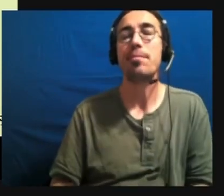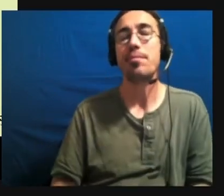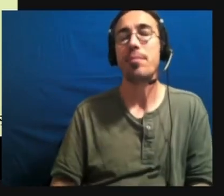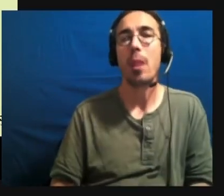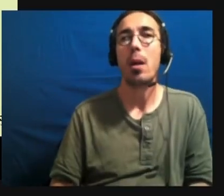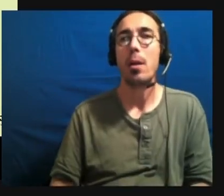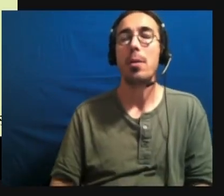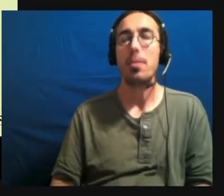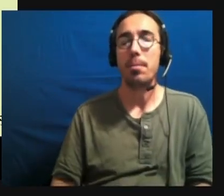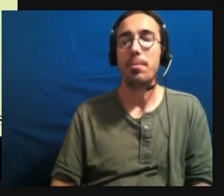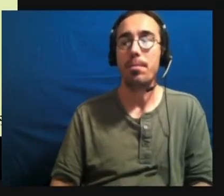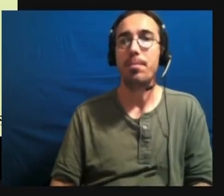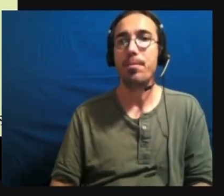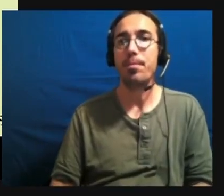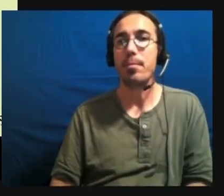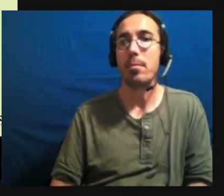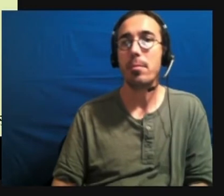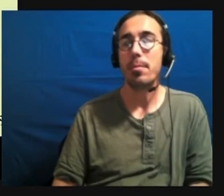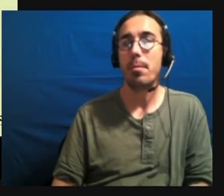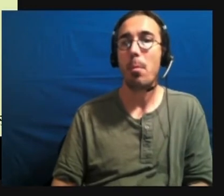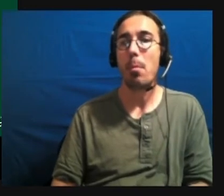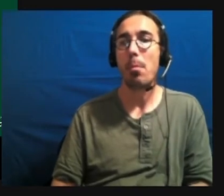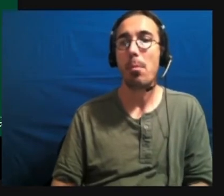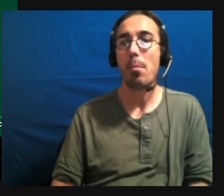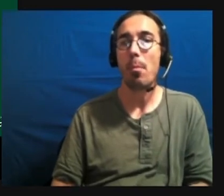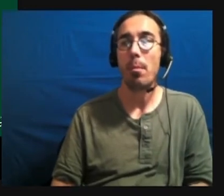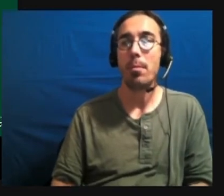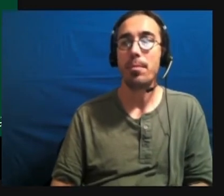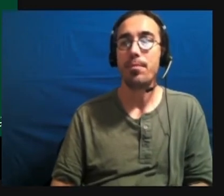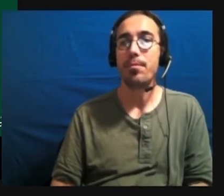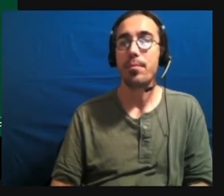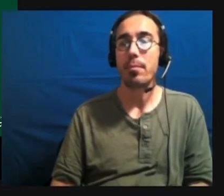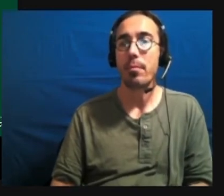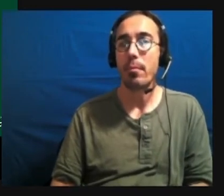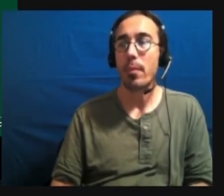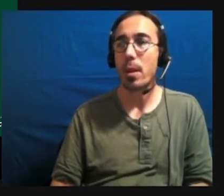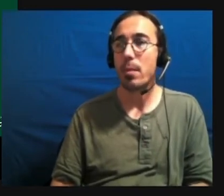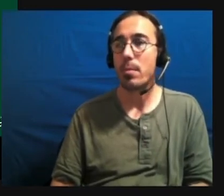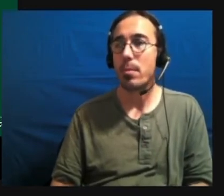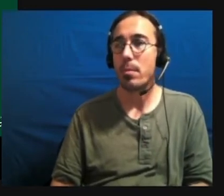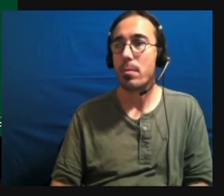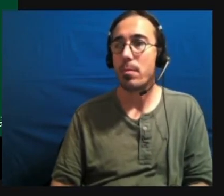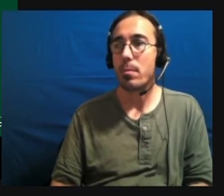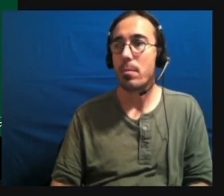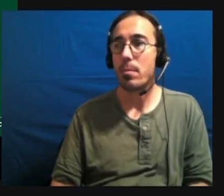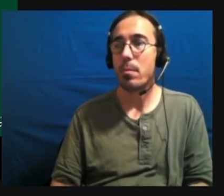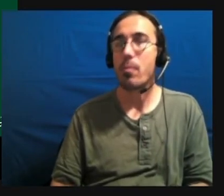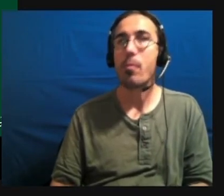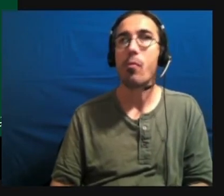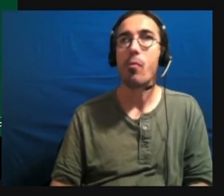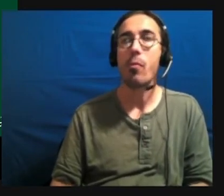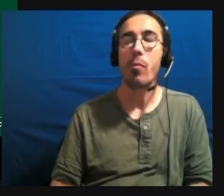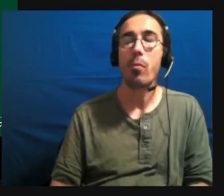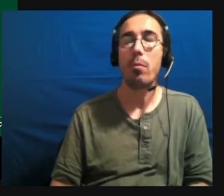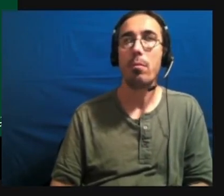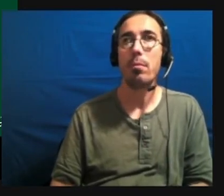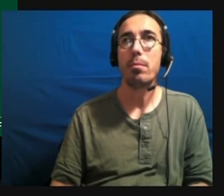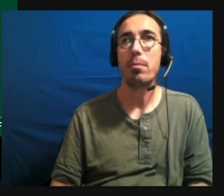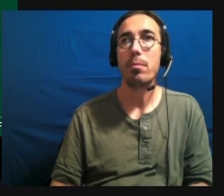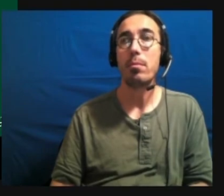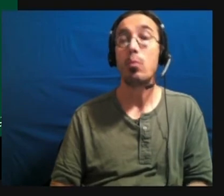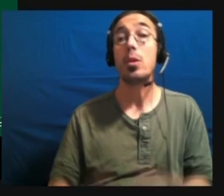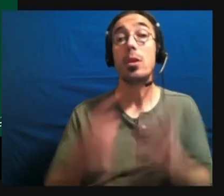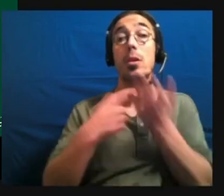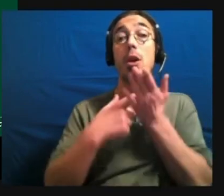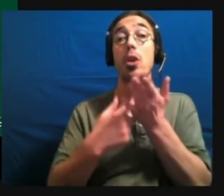okay, so we've talked a lot about autism,